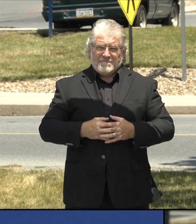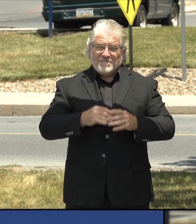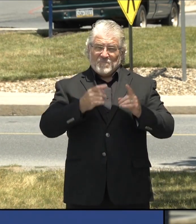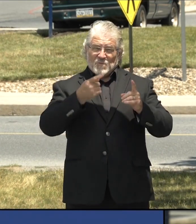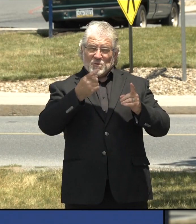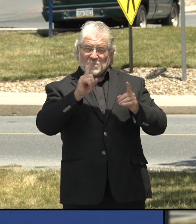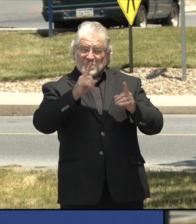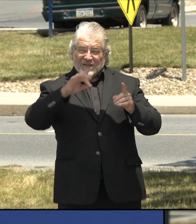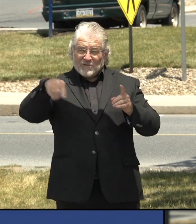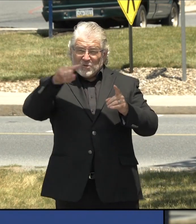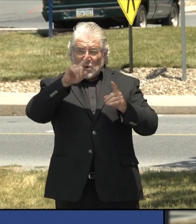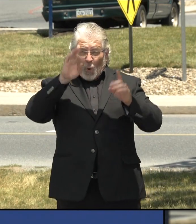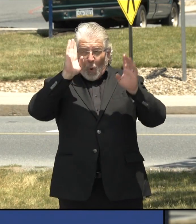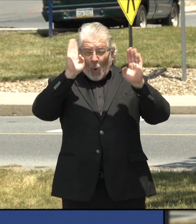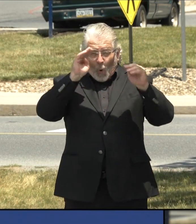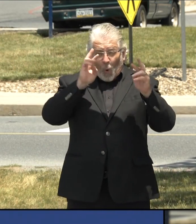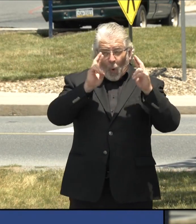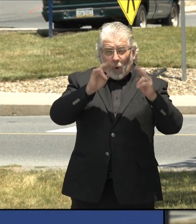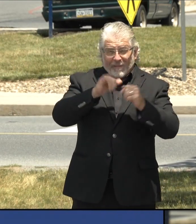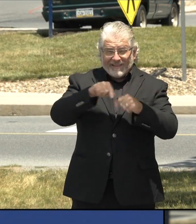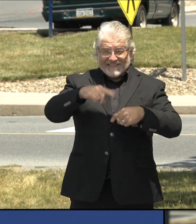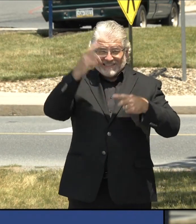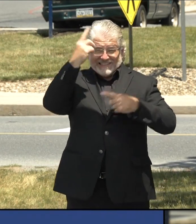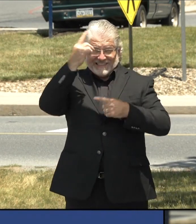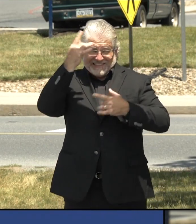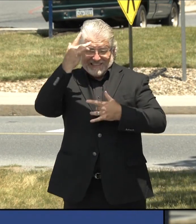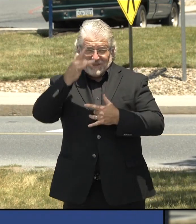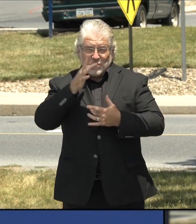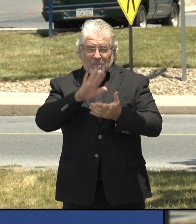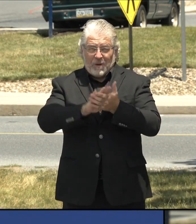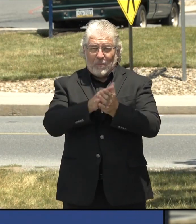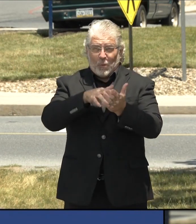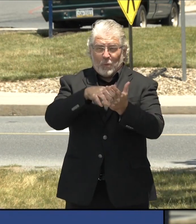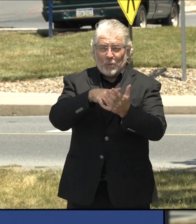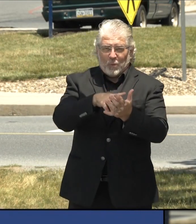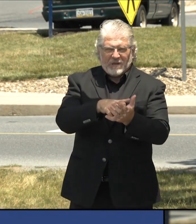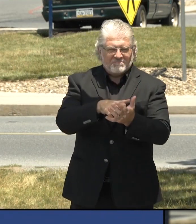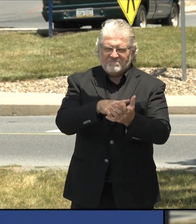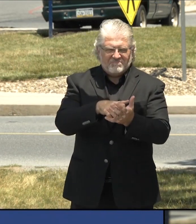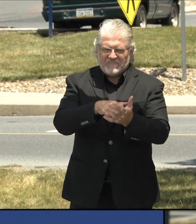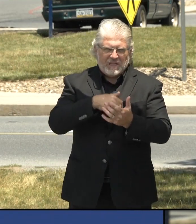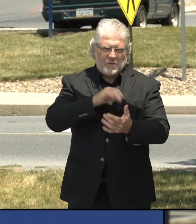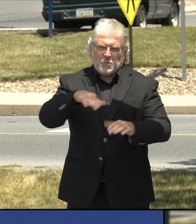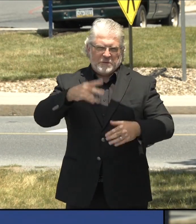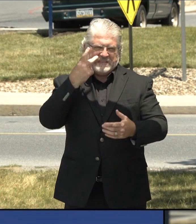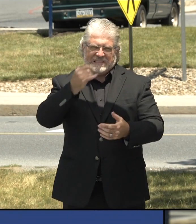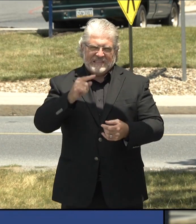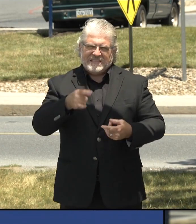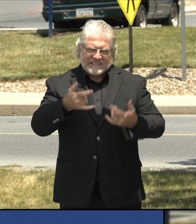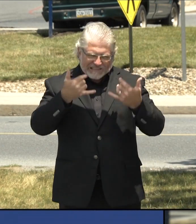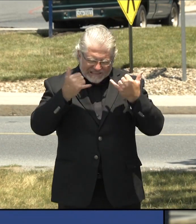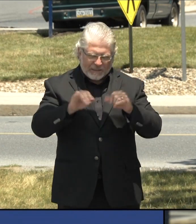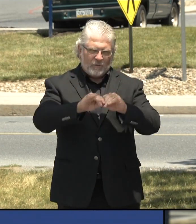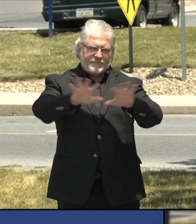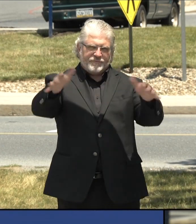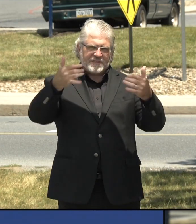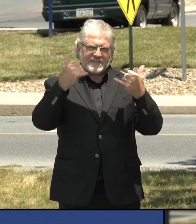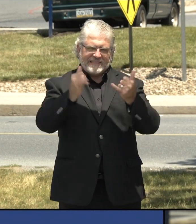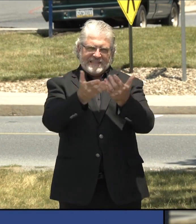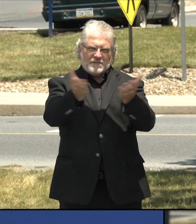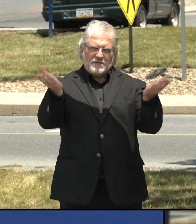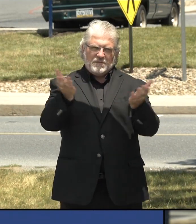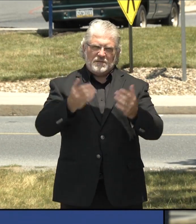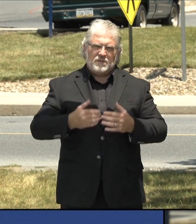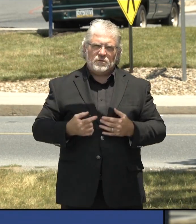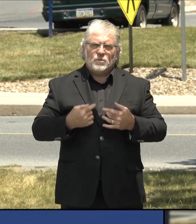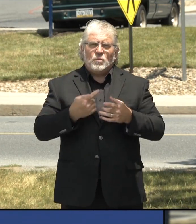Uh, but we're, we're still looking at what we can do to, to mitigate. Uh, and we're trying things like if